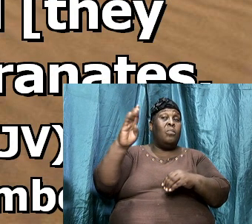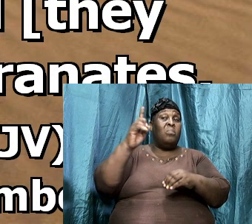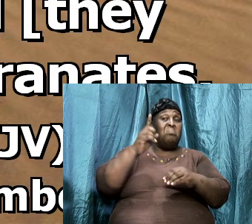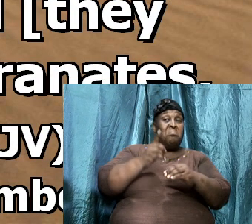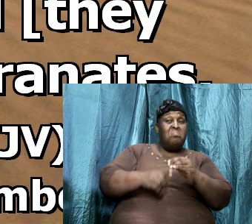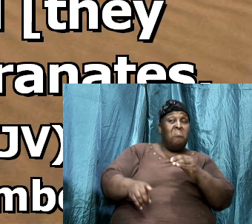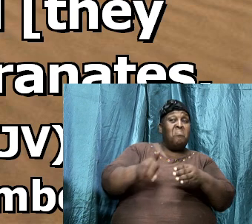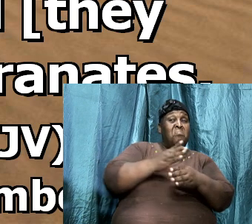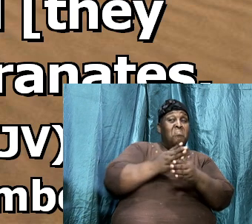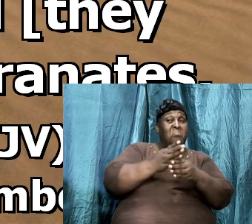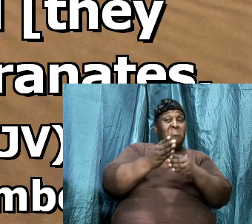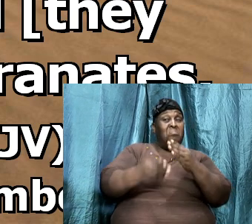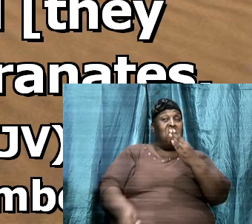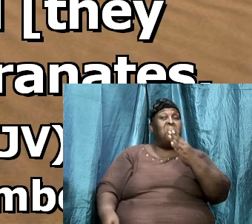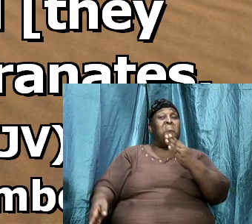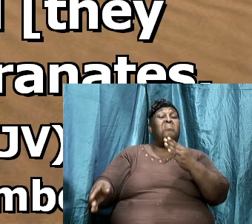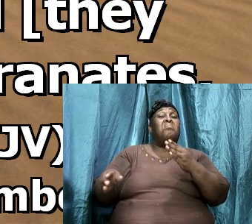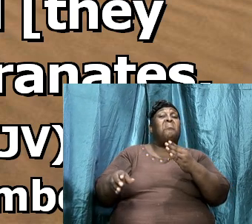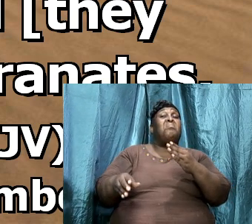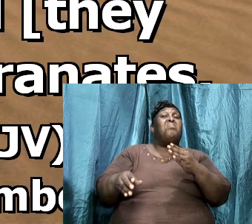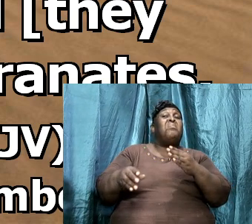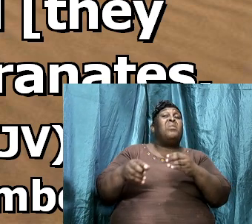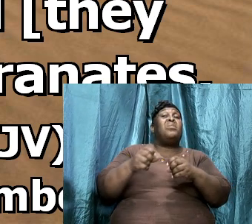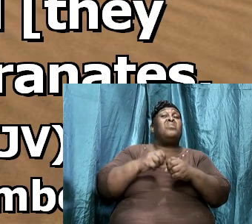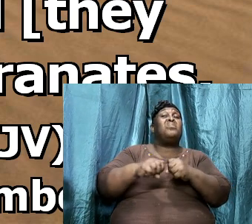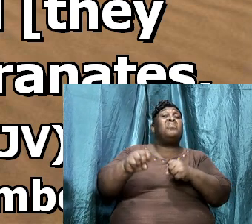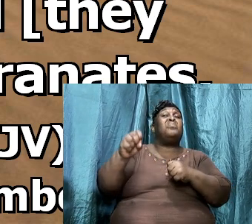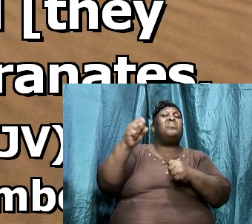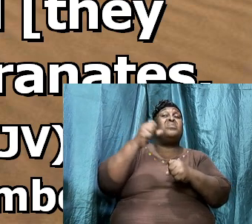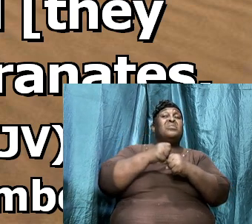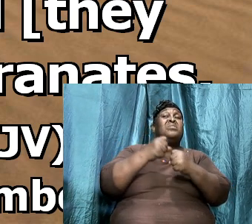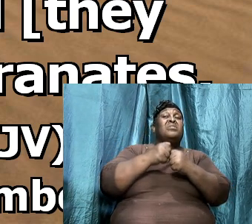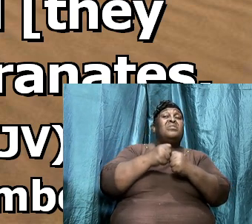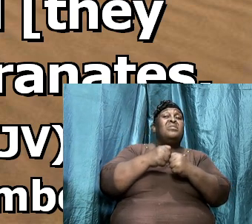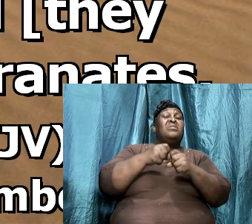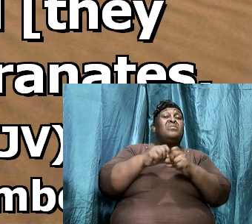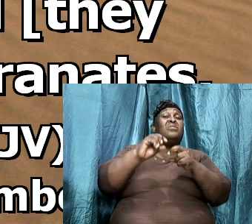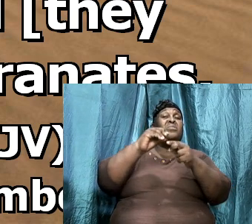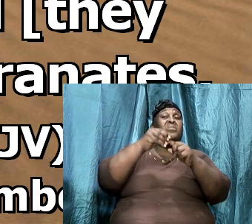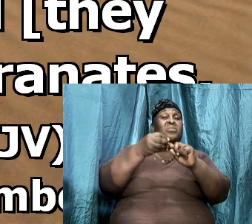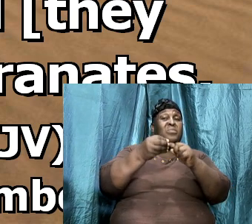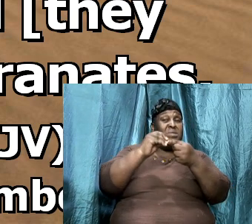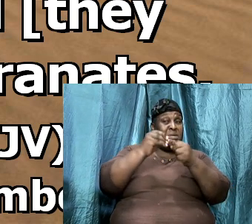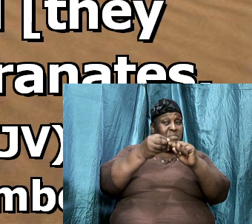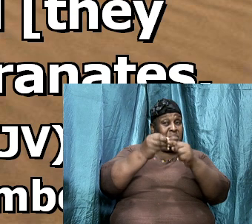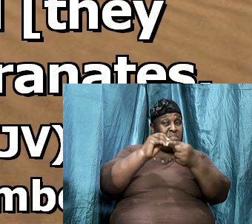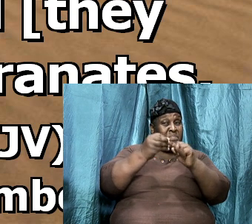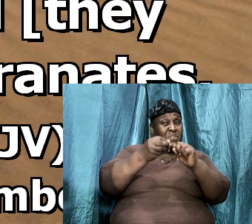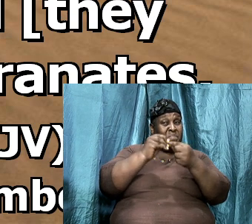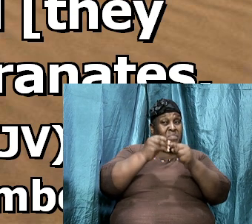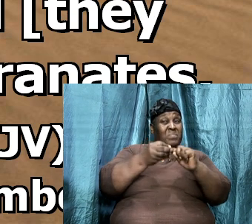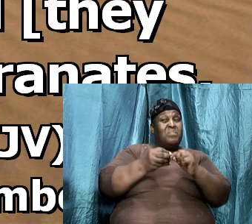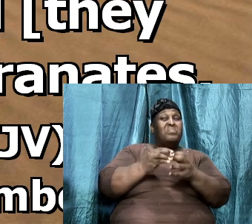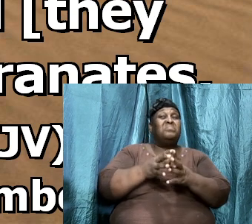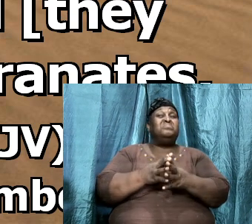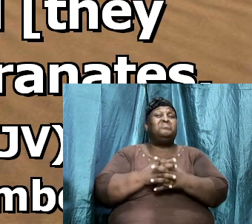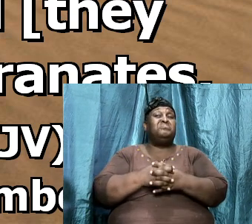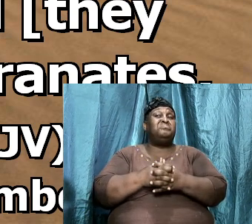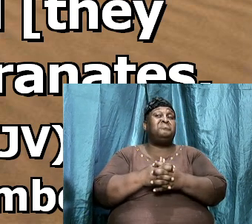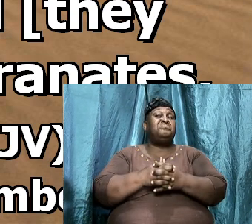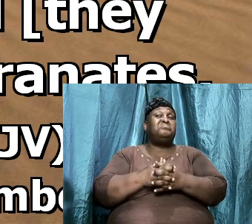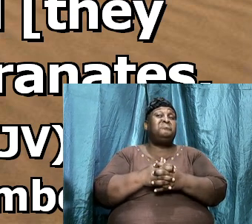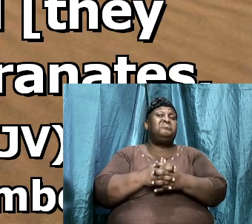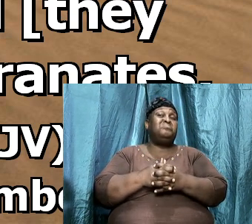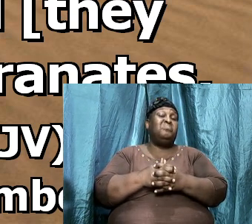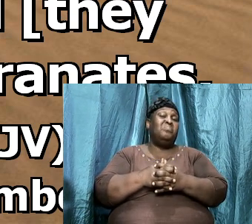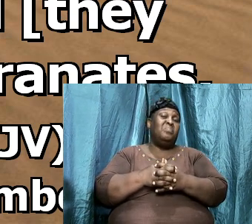thence a branch with a cluster of grapes. While I prepare, I'll look